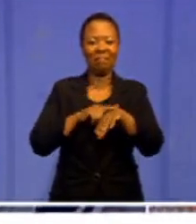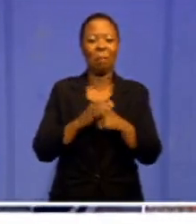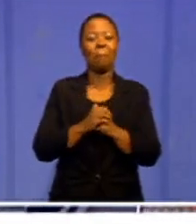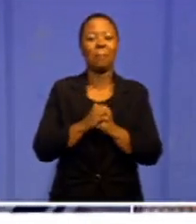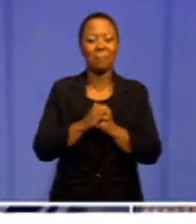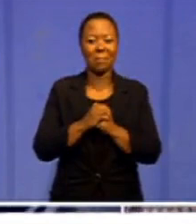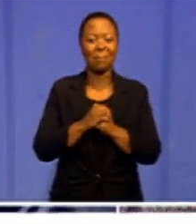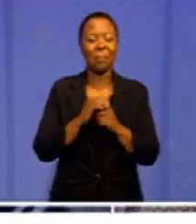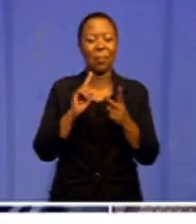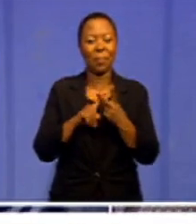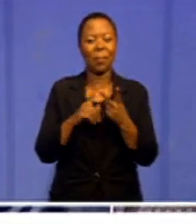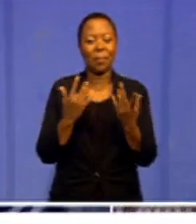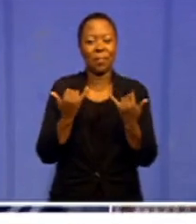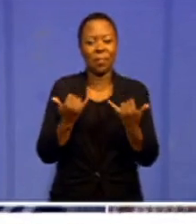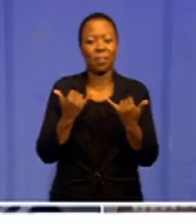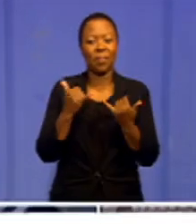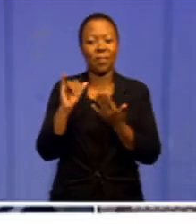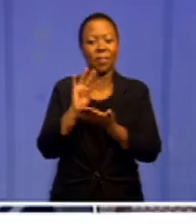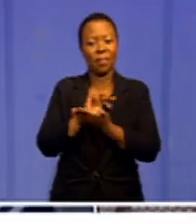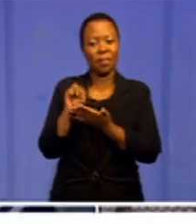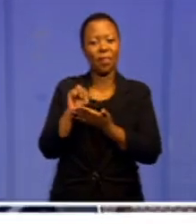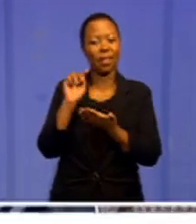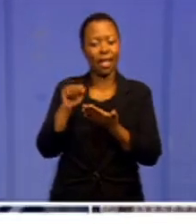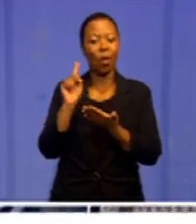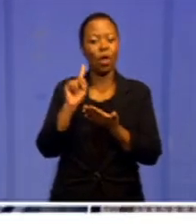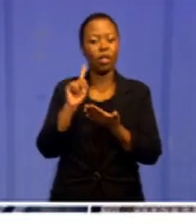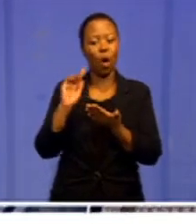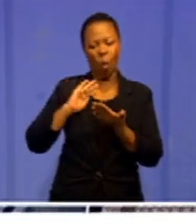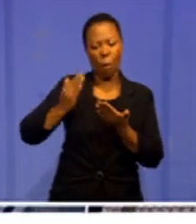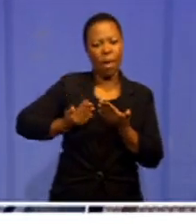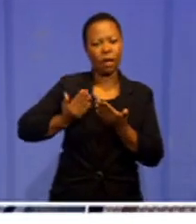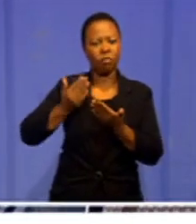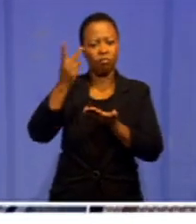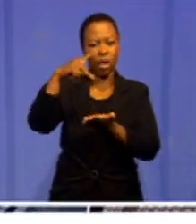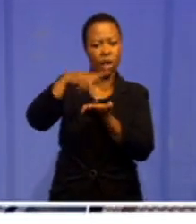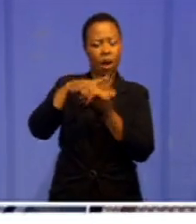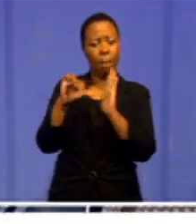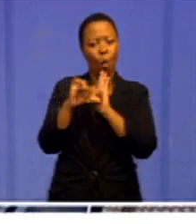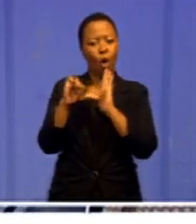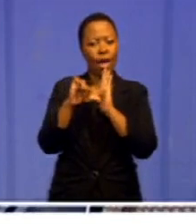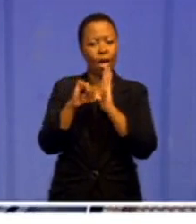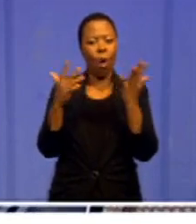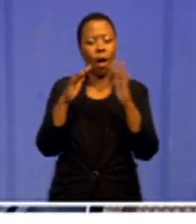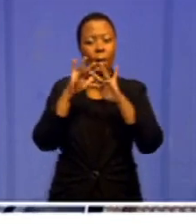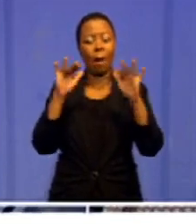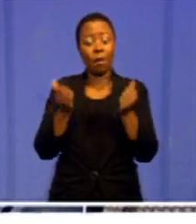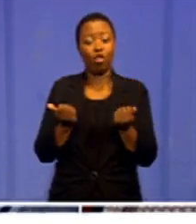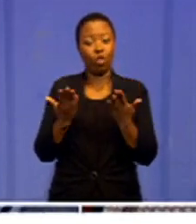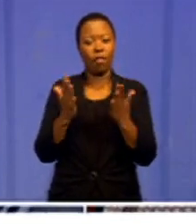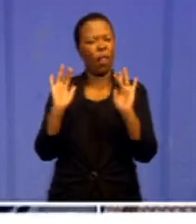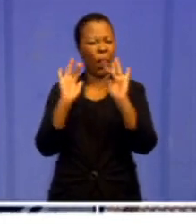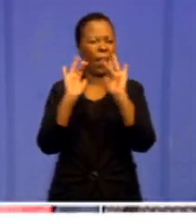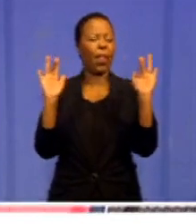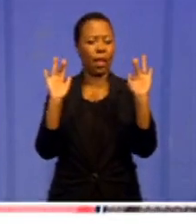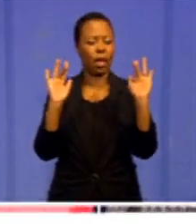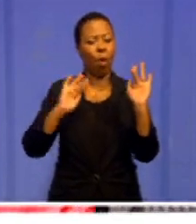hear here the key message is lack of women in key position in public service. Talk to